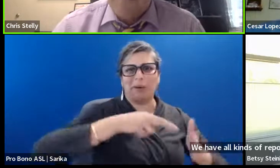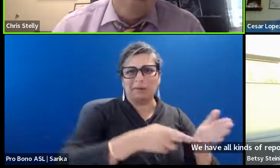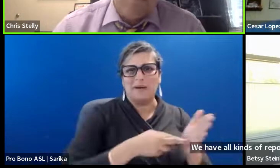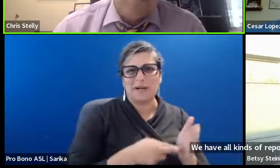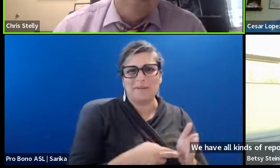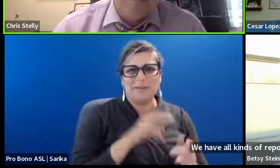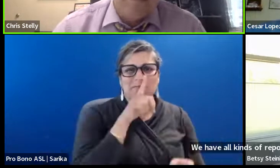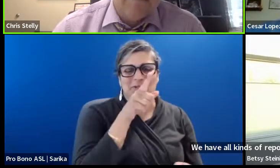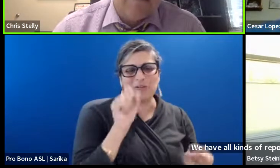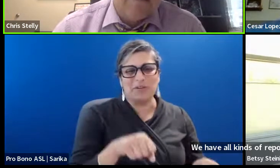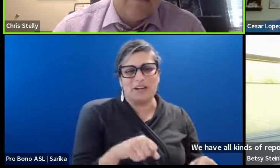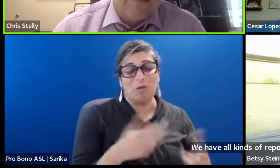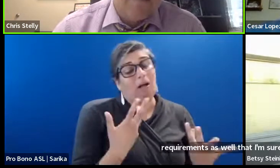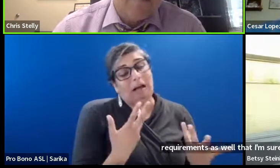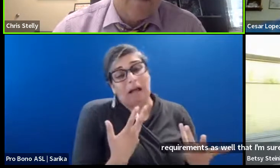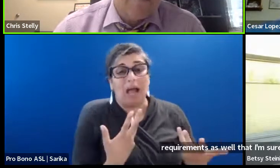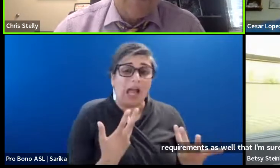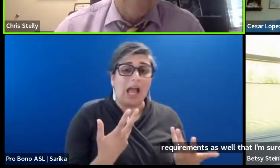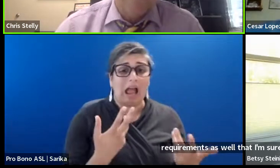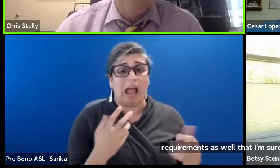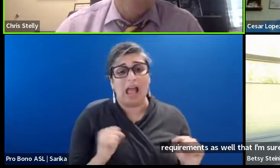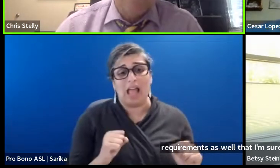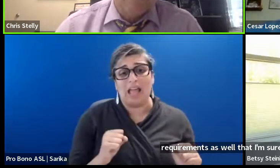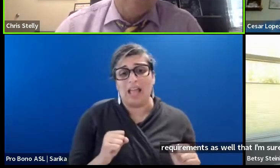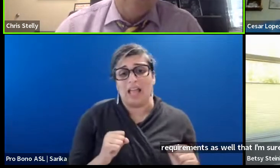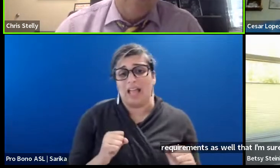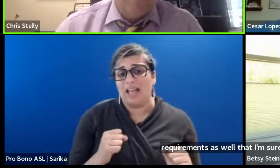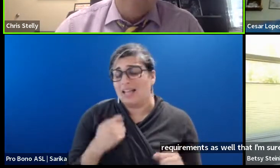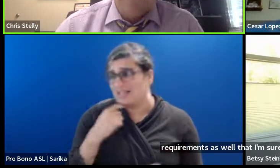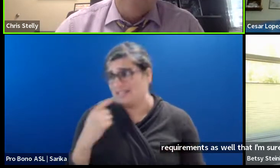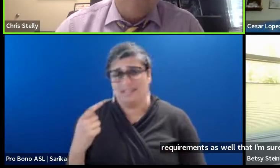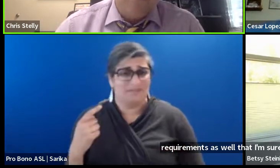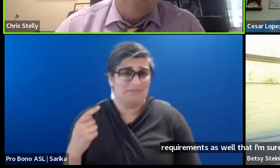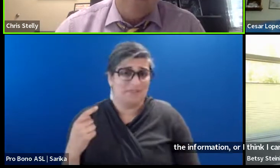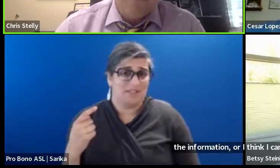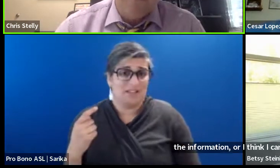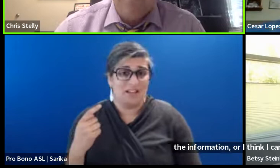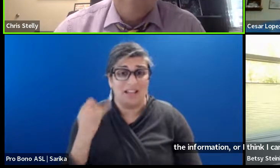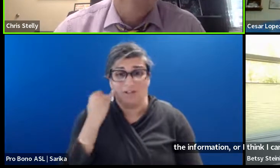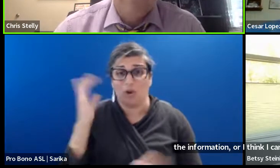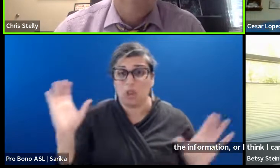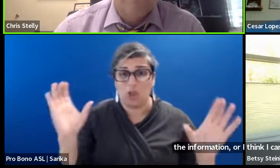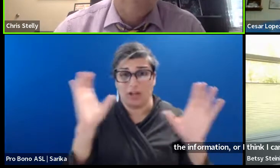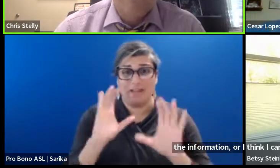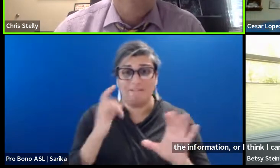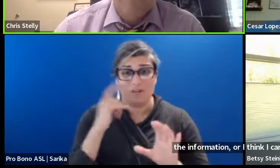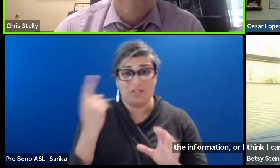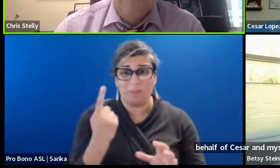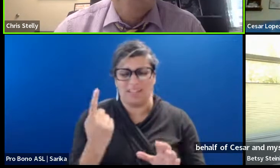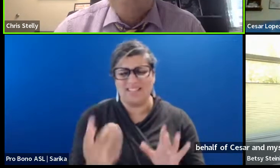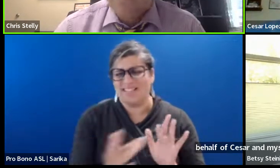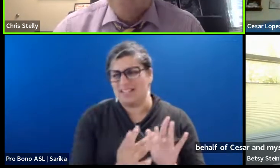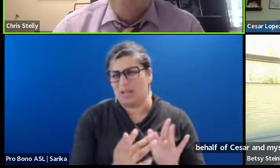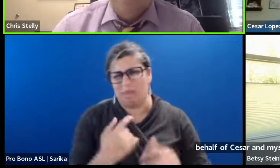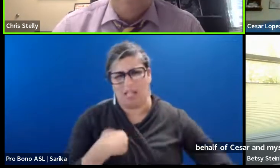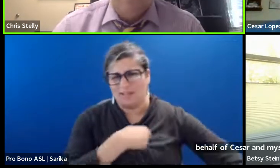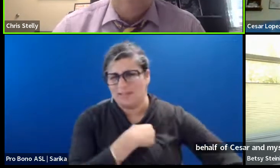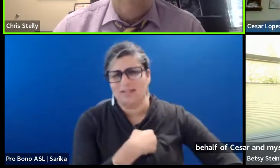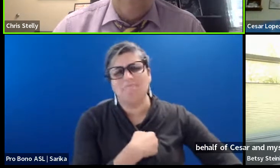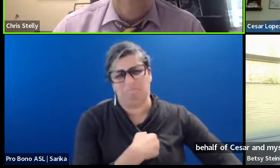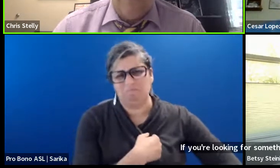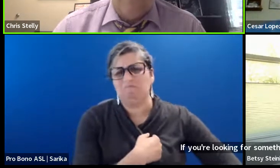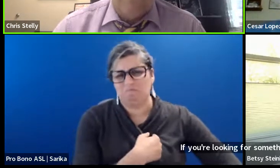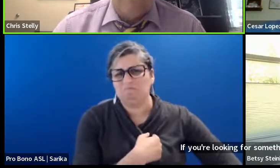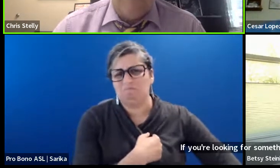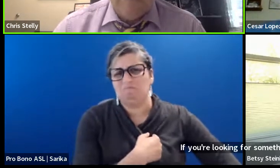find the information, or I think I can speak on behalf of Caesar or myself. If you're looking for something, just email us. Or if you're trying to get, you